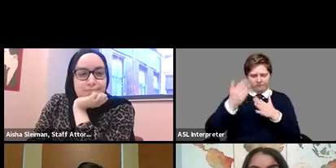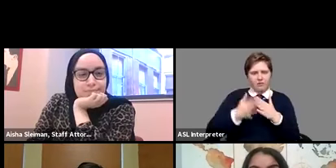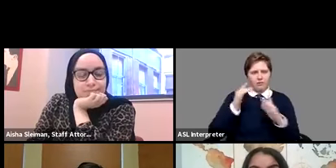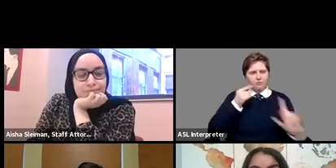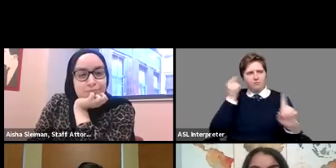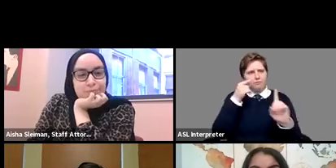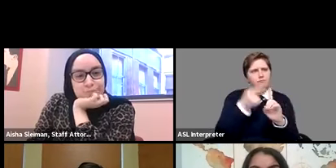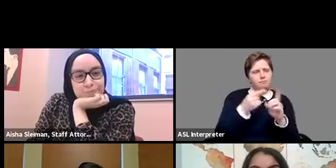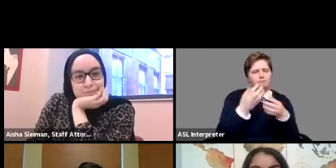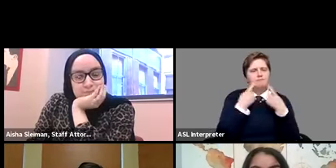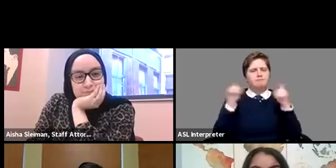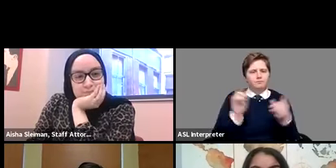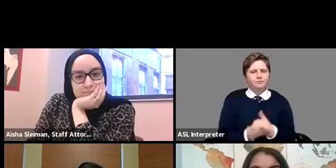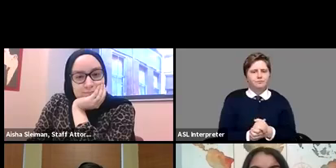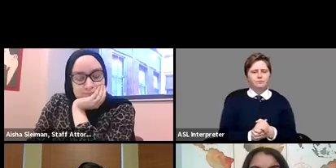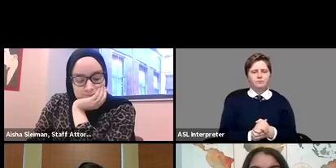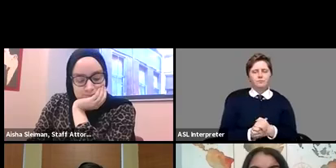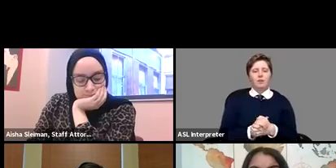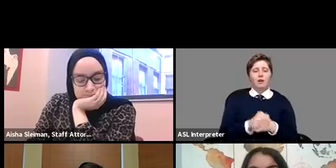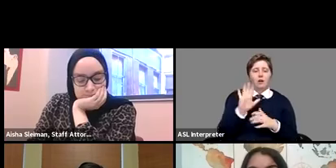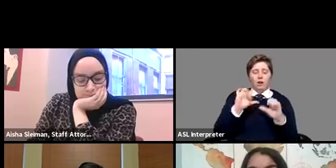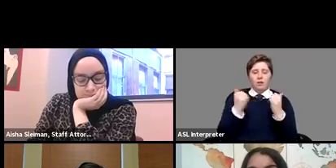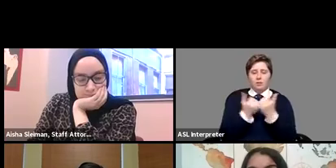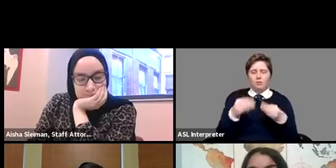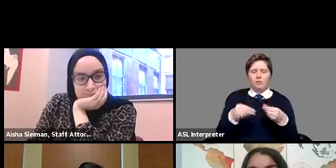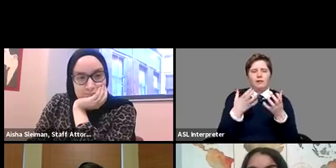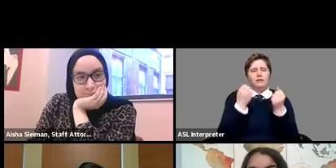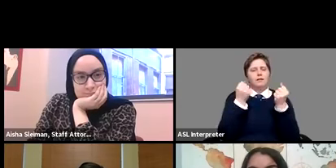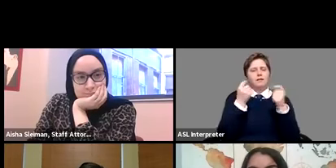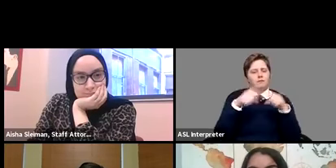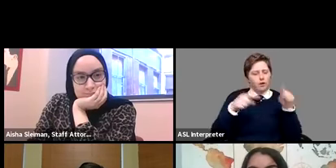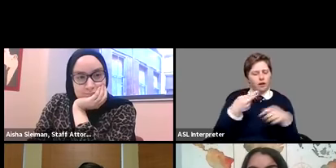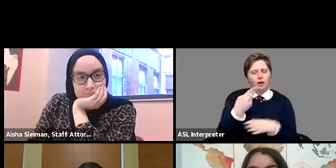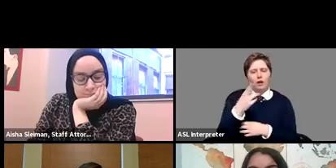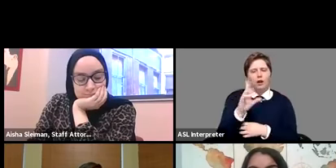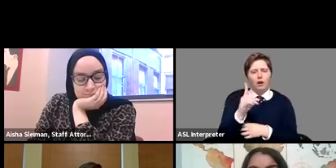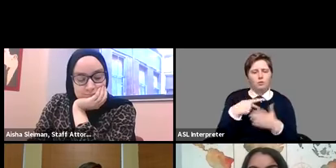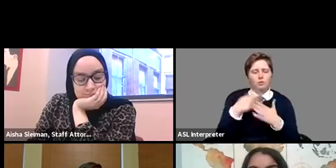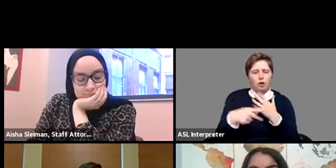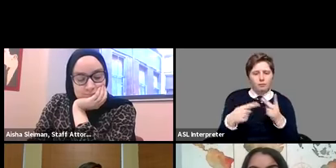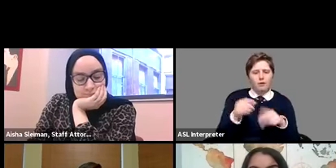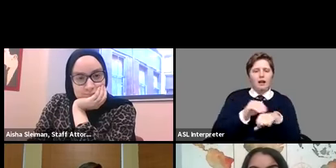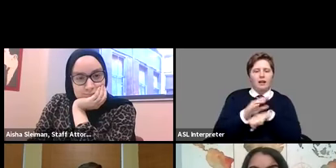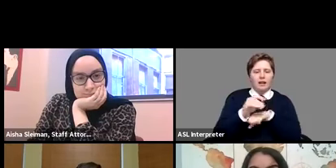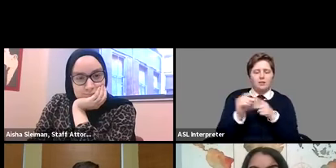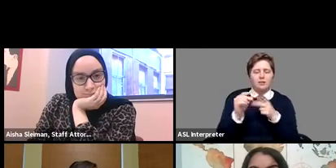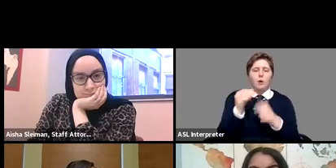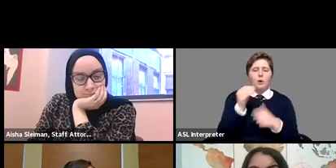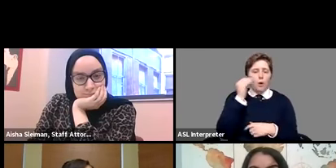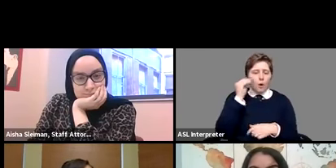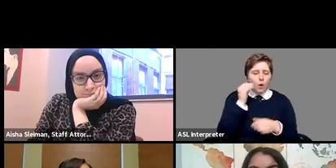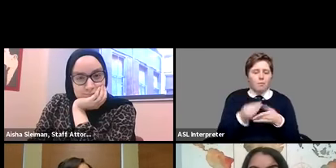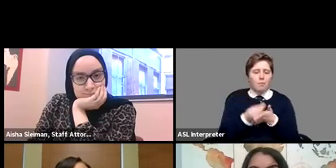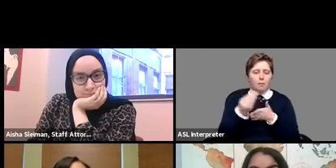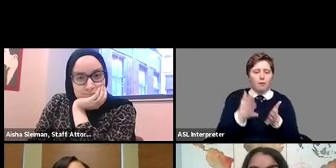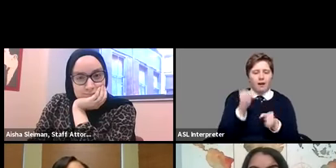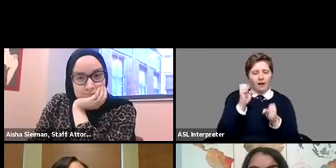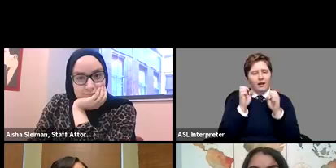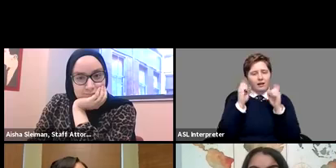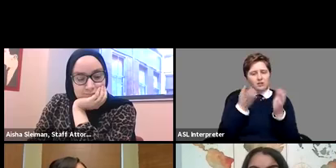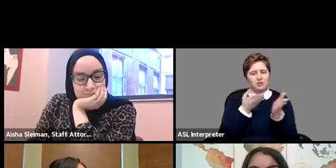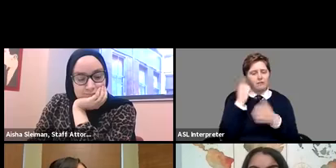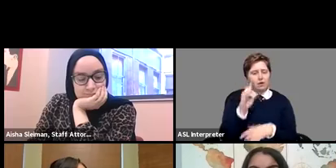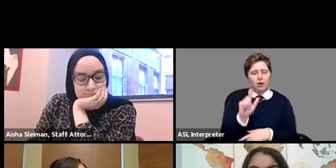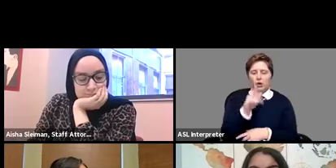the agency provides a variety of hud programming counseling and homebuyer education services to lucas